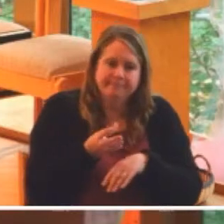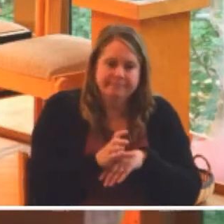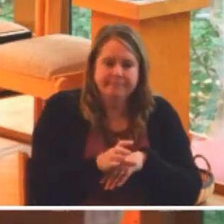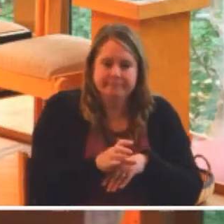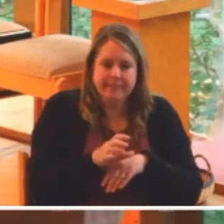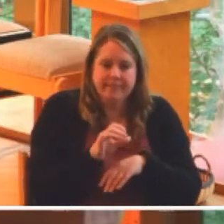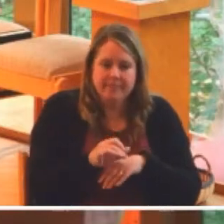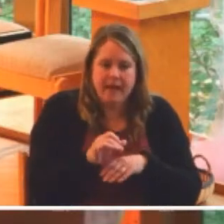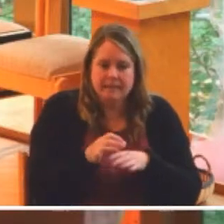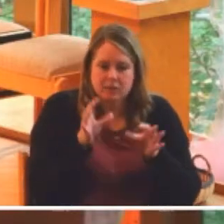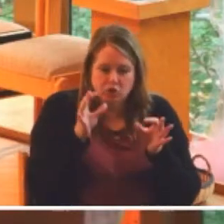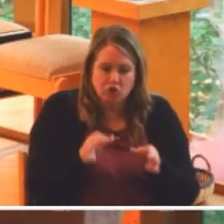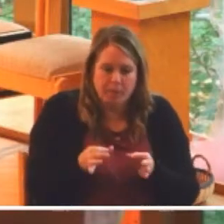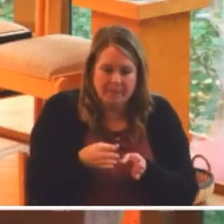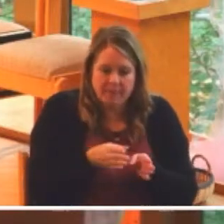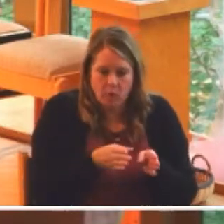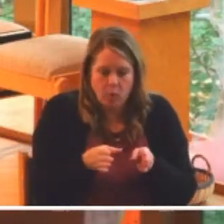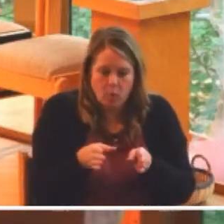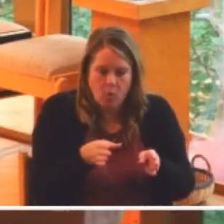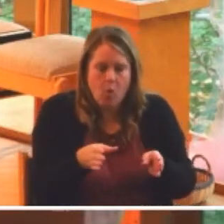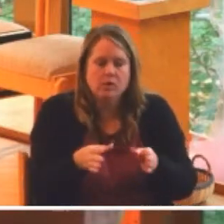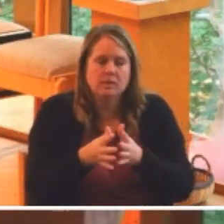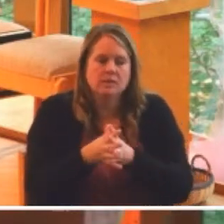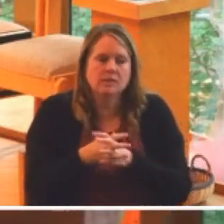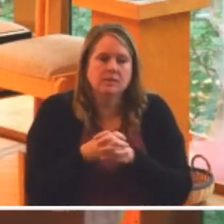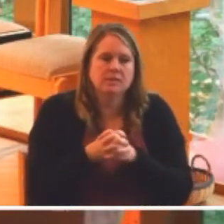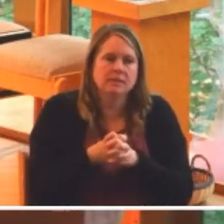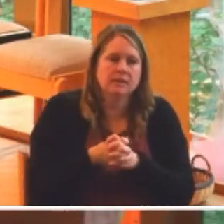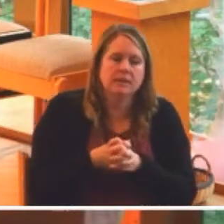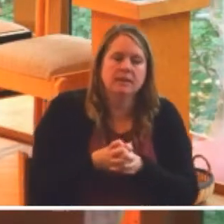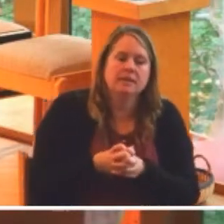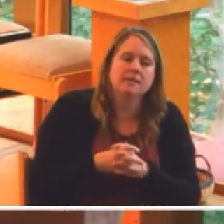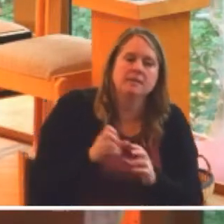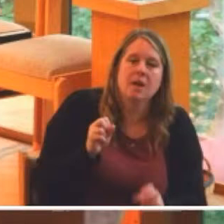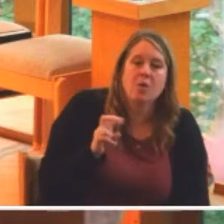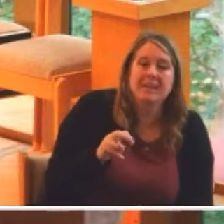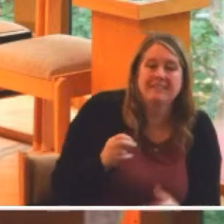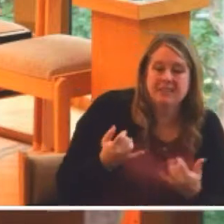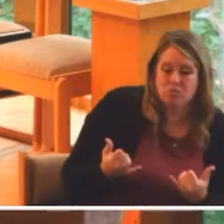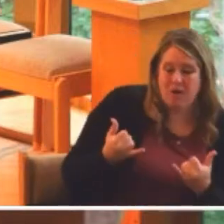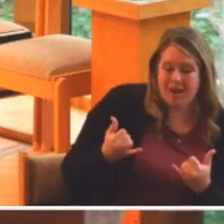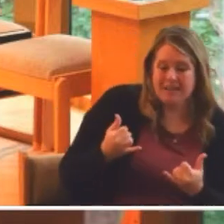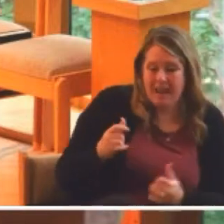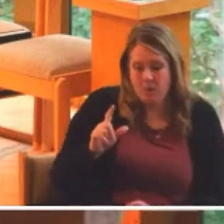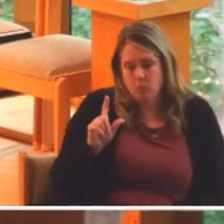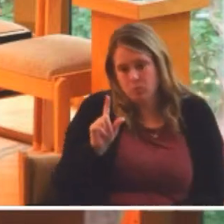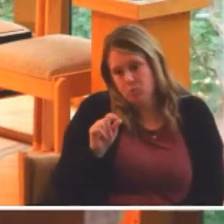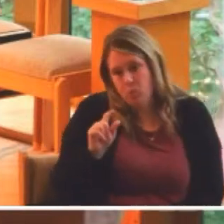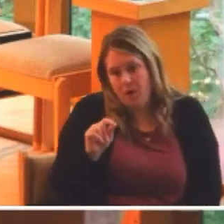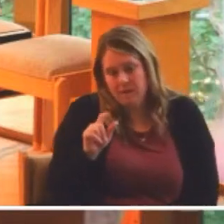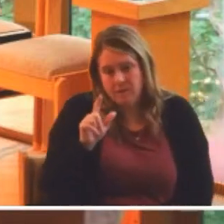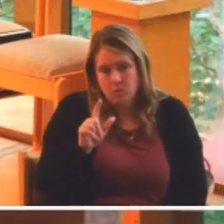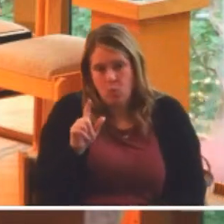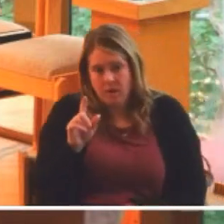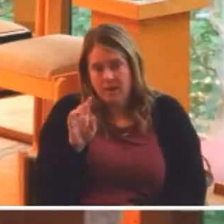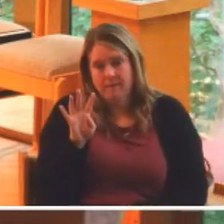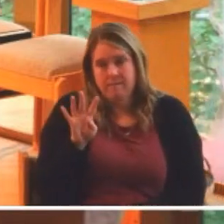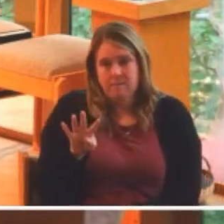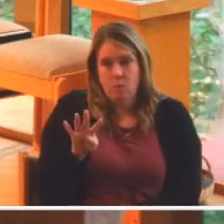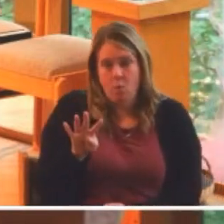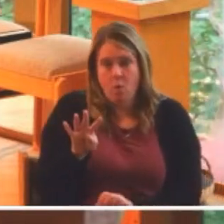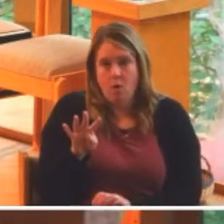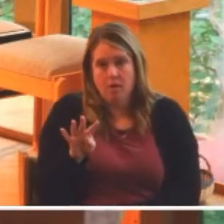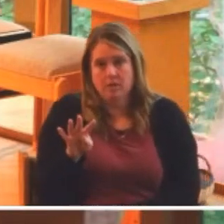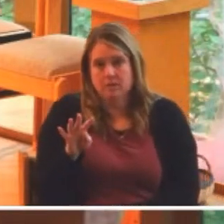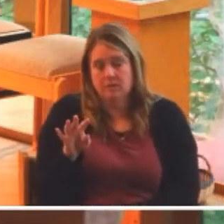of law. Subjugation and violent repression were the norm. Even right now, in 2024, of the 170